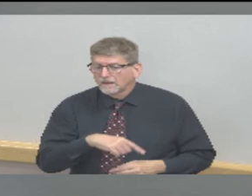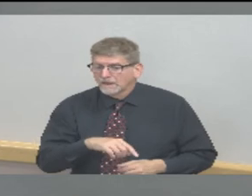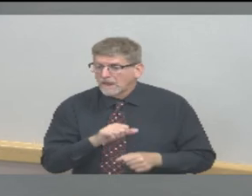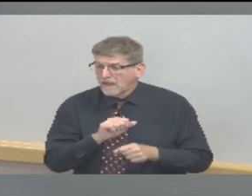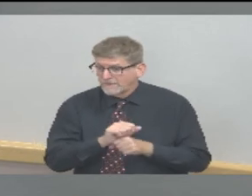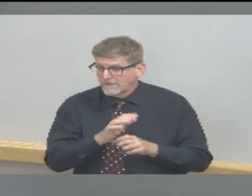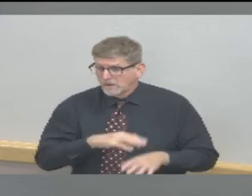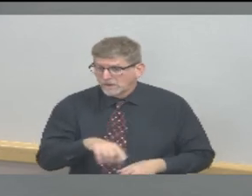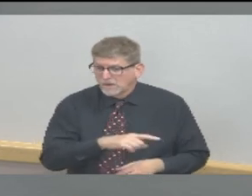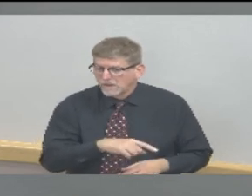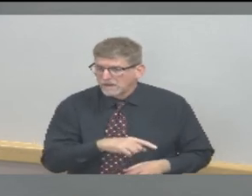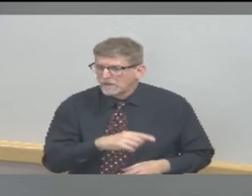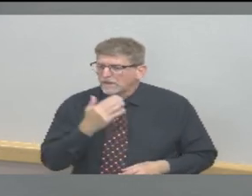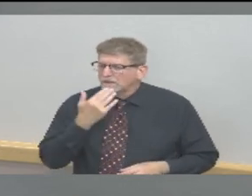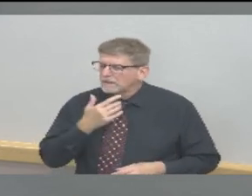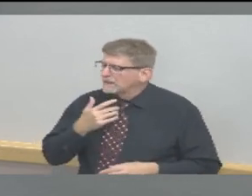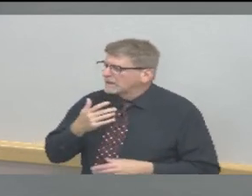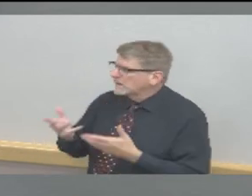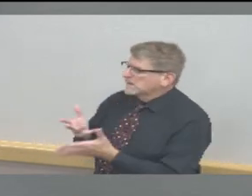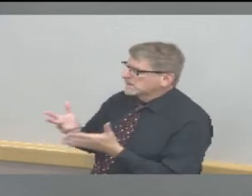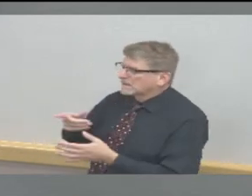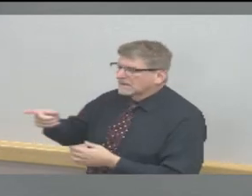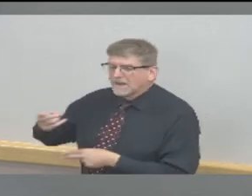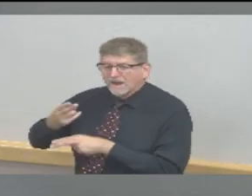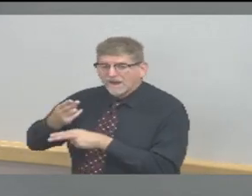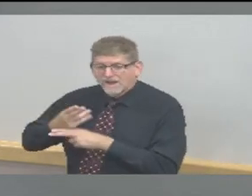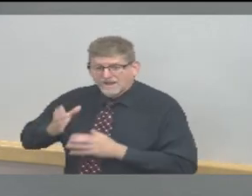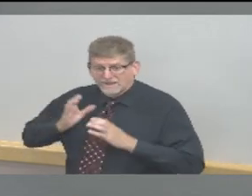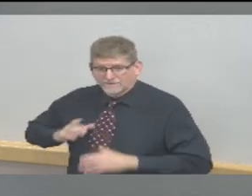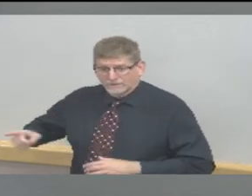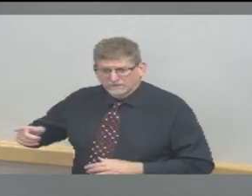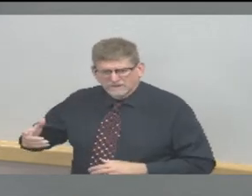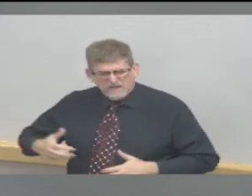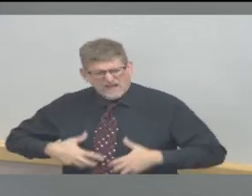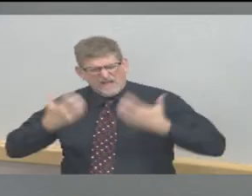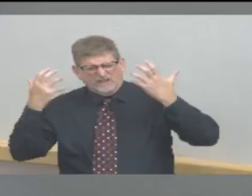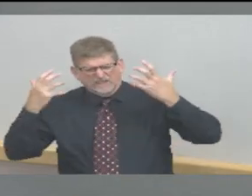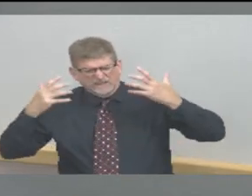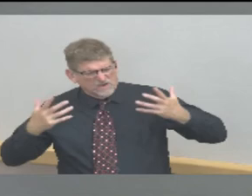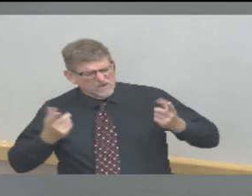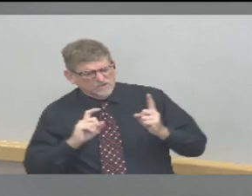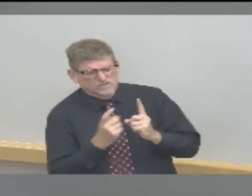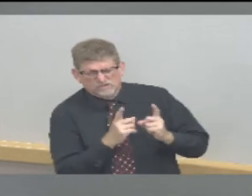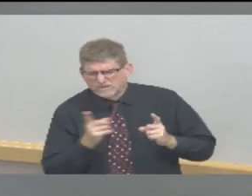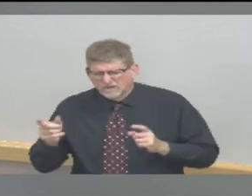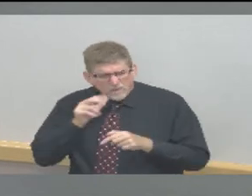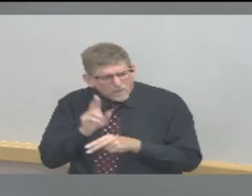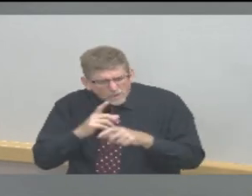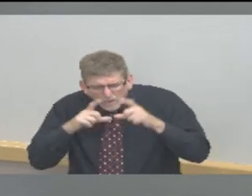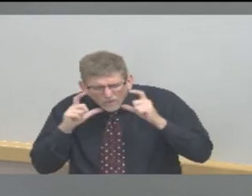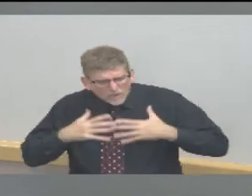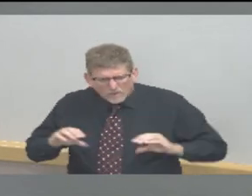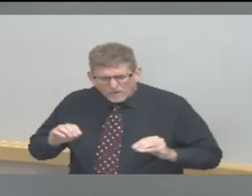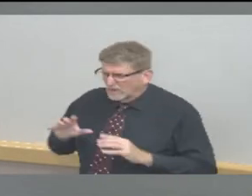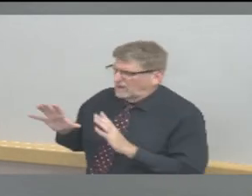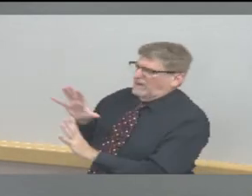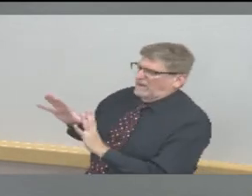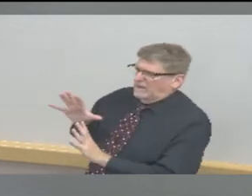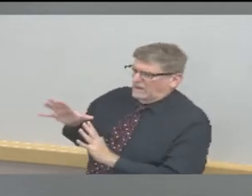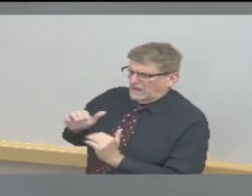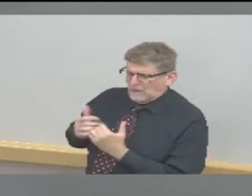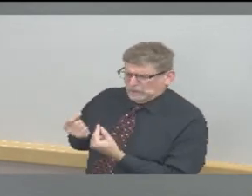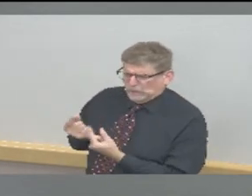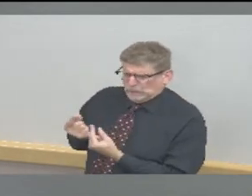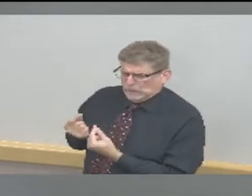Well, I think I would encourage, of course, any worker or